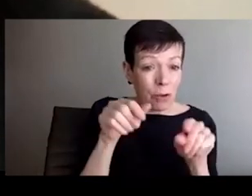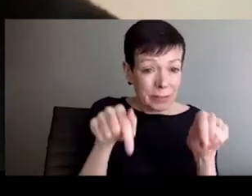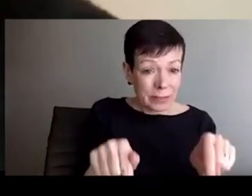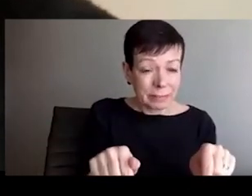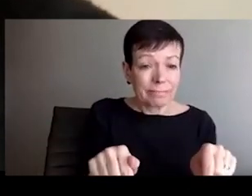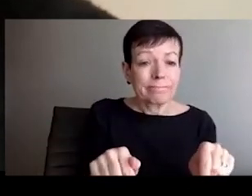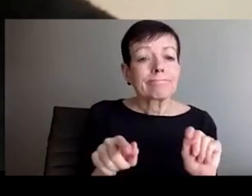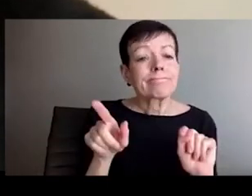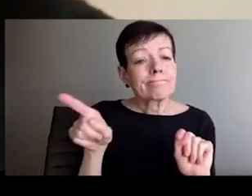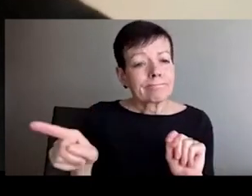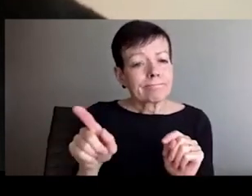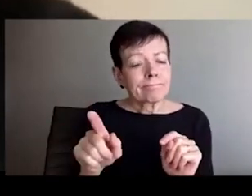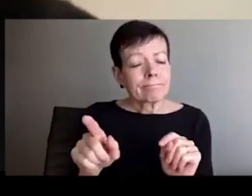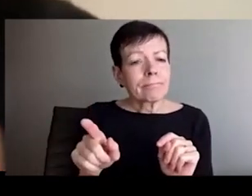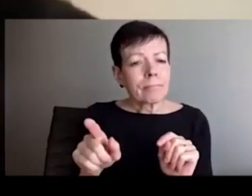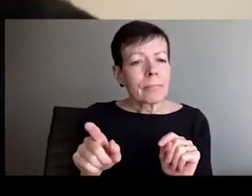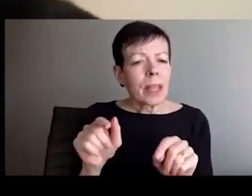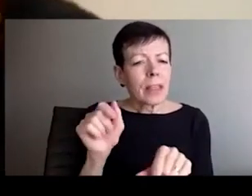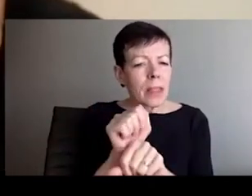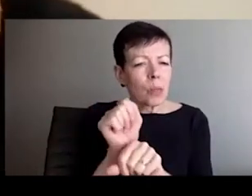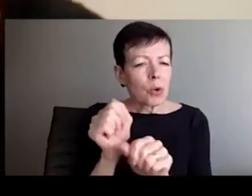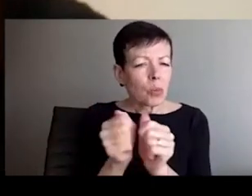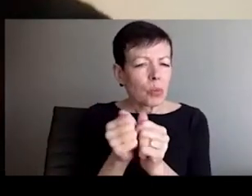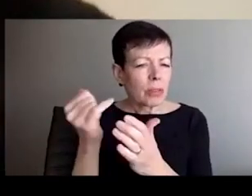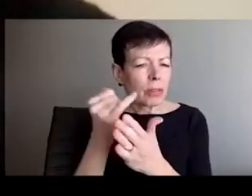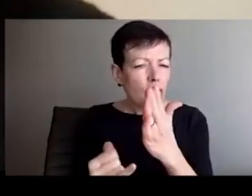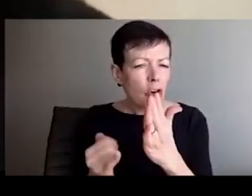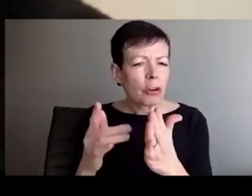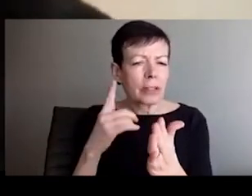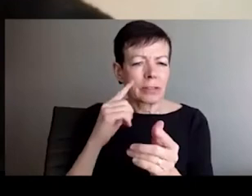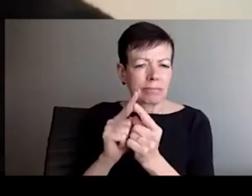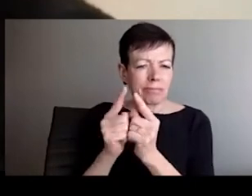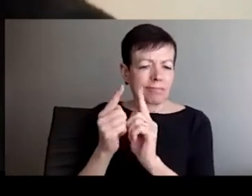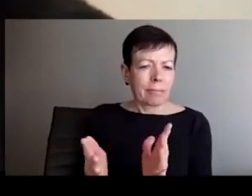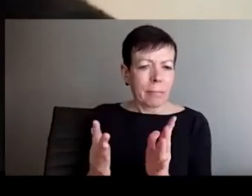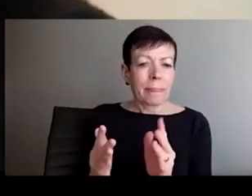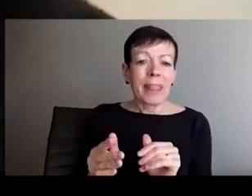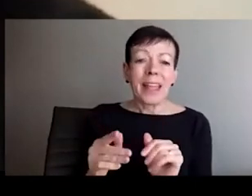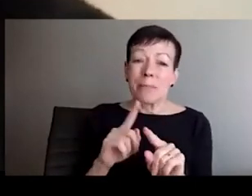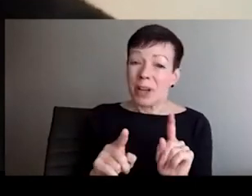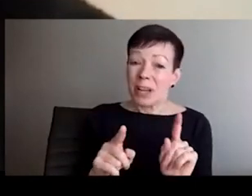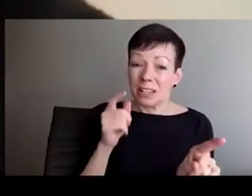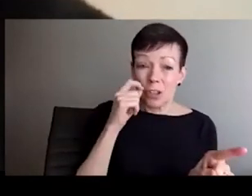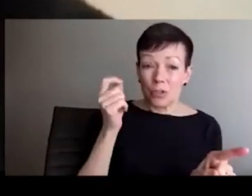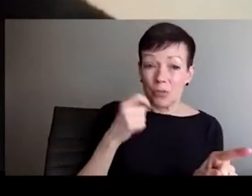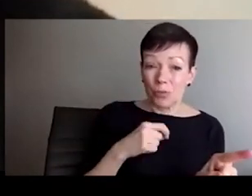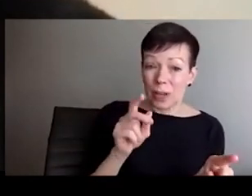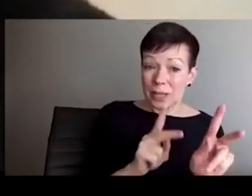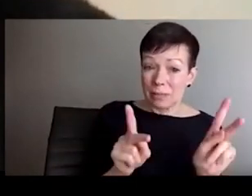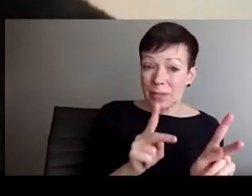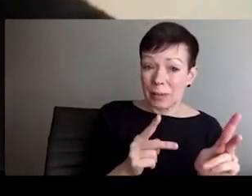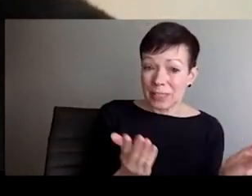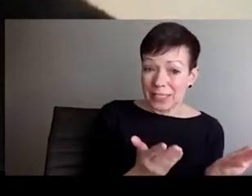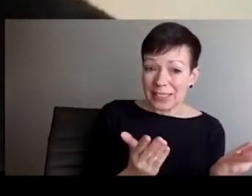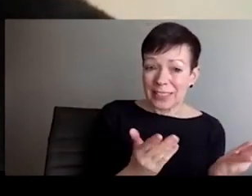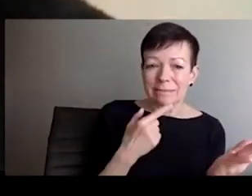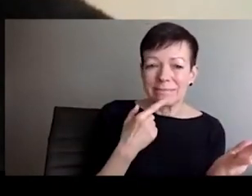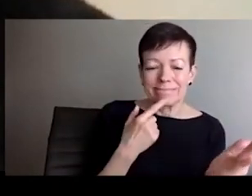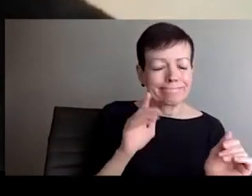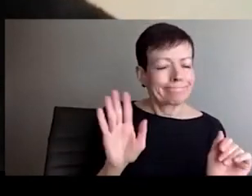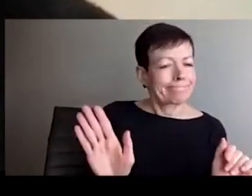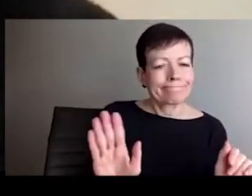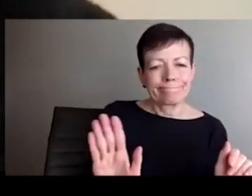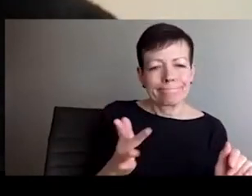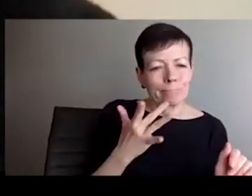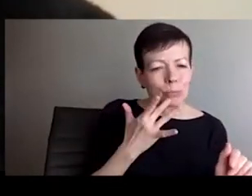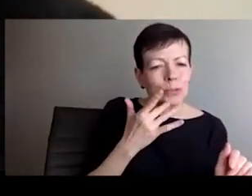We're going to keep it moving. We have a packed program today continuing. And just thank you again, Nadine, for your time and